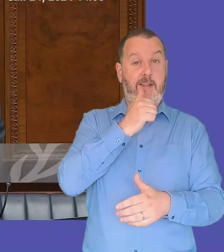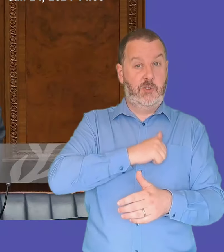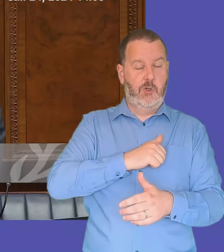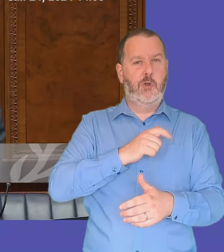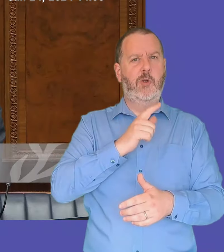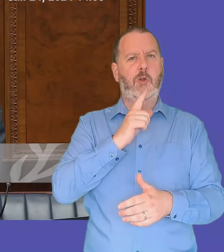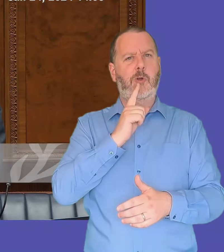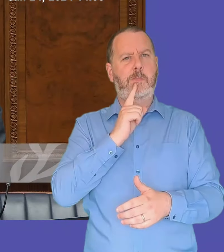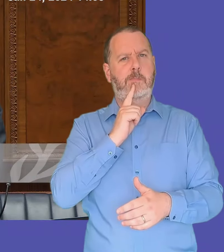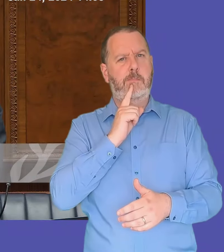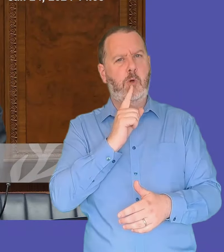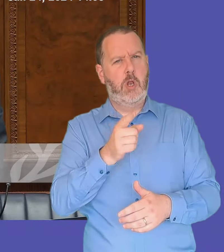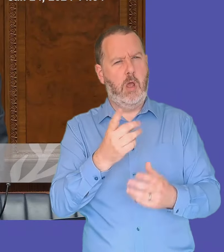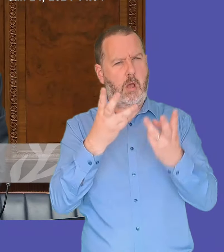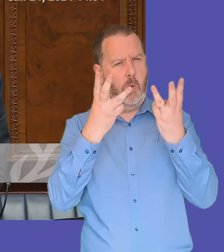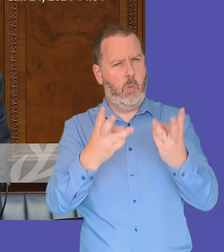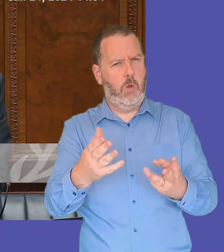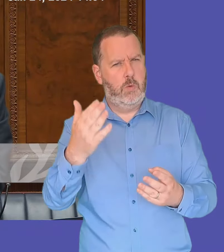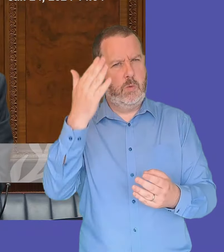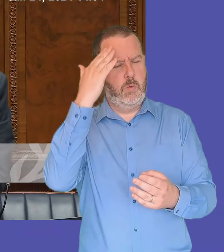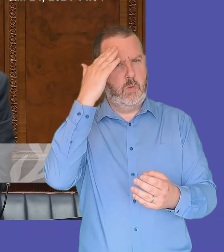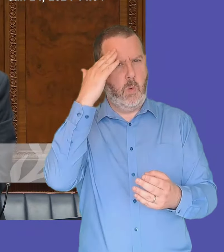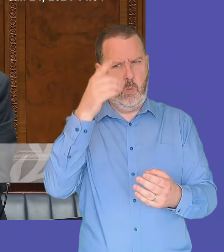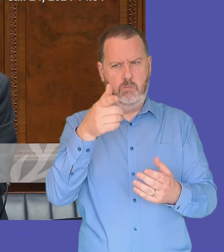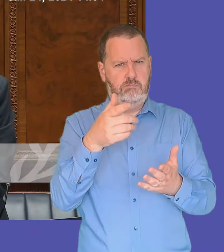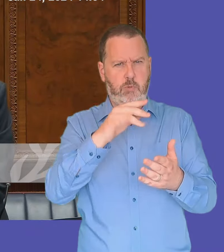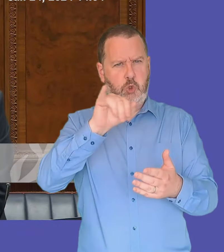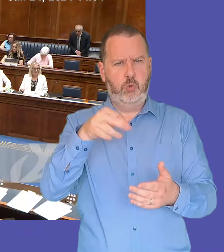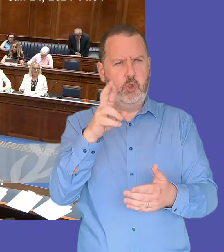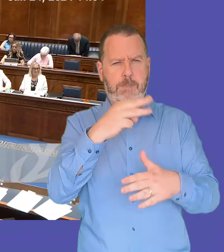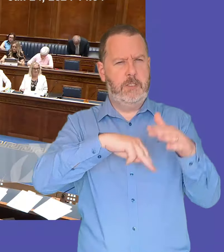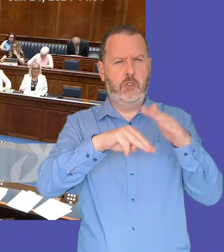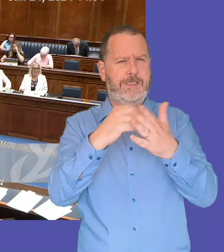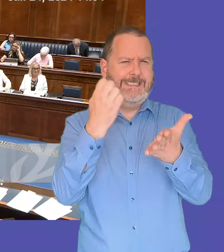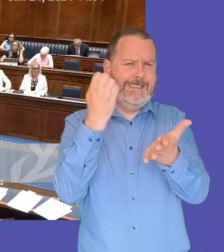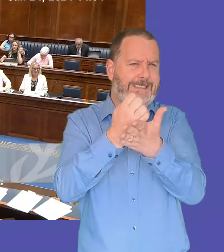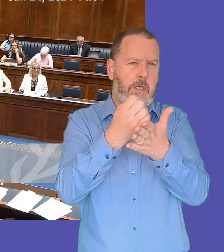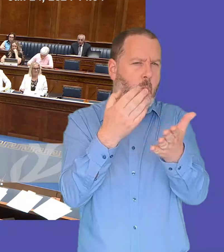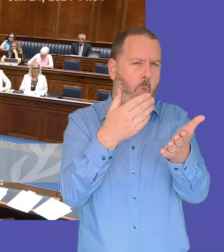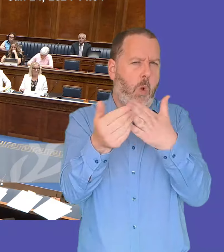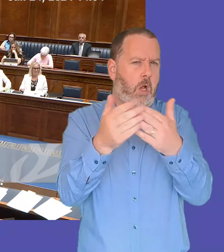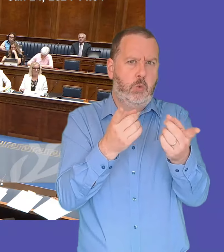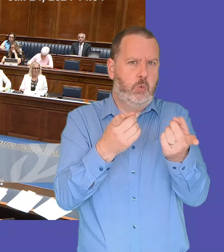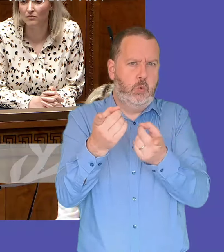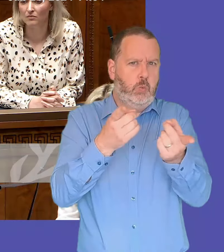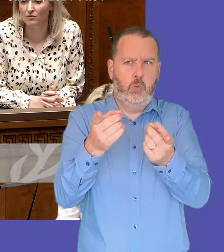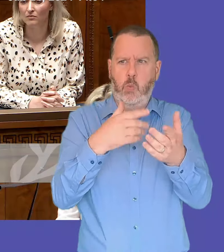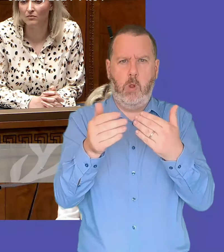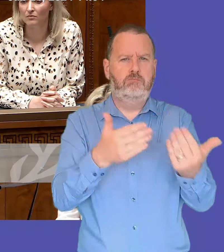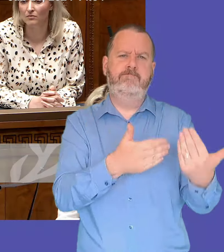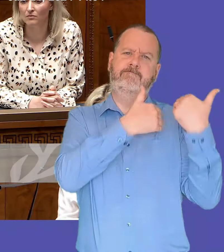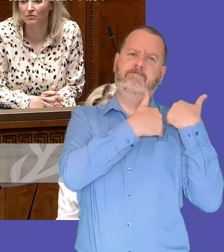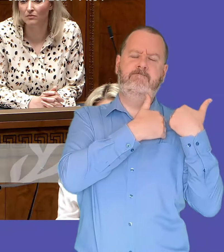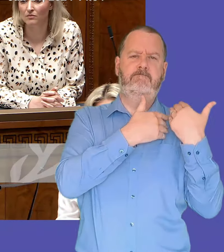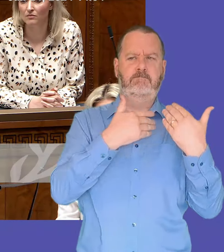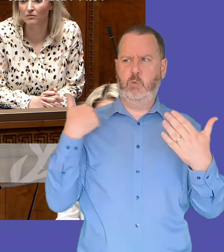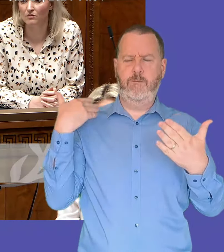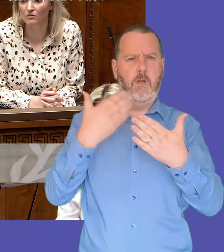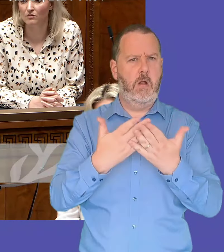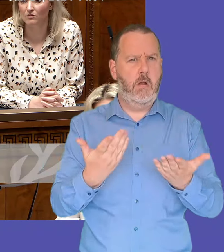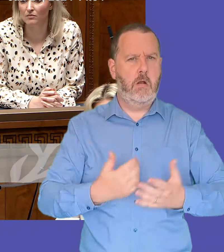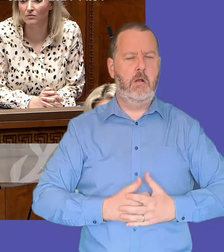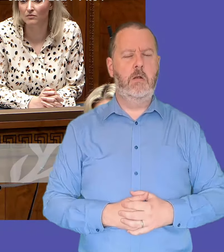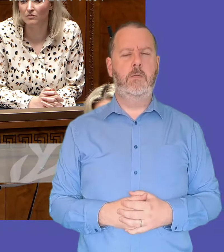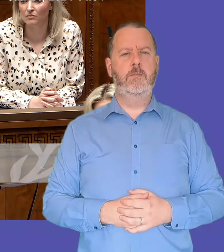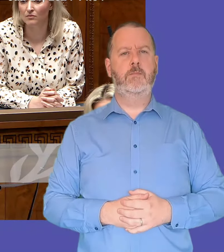first ministers have actually taken uh in this mandate so far first minister yeah as i said i mean i think our